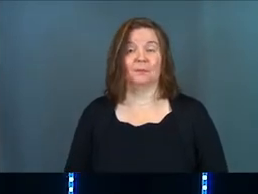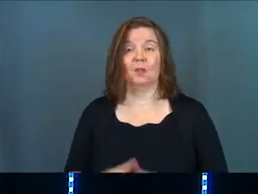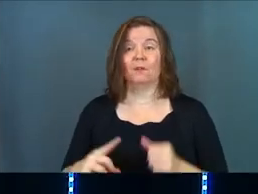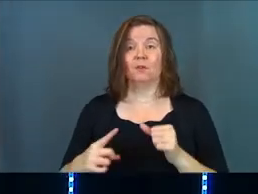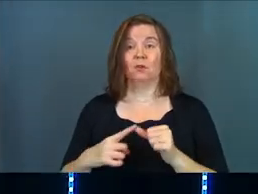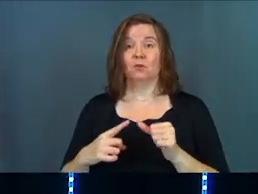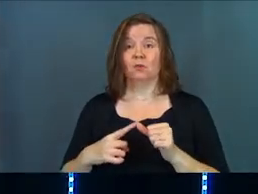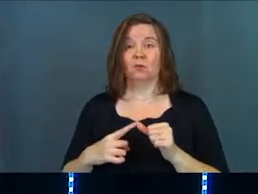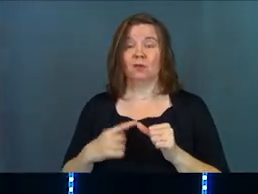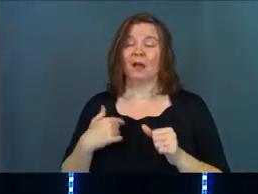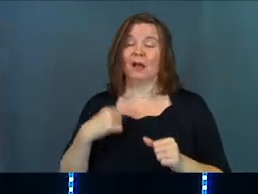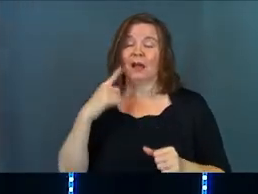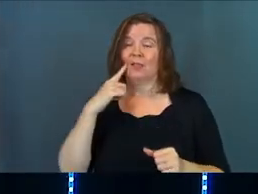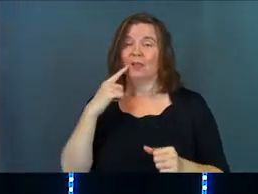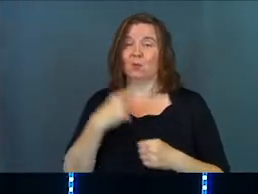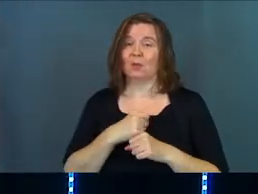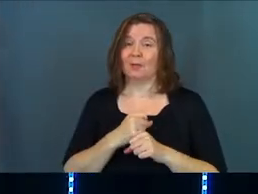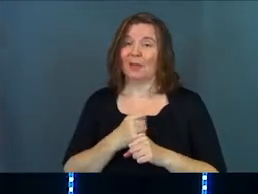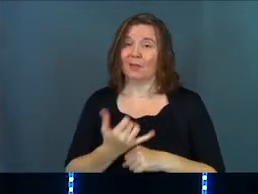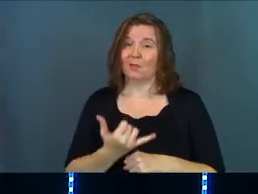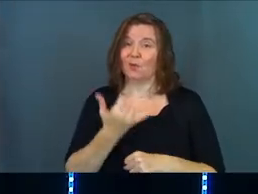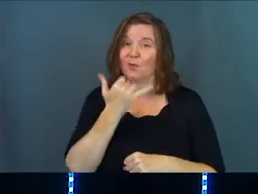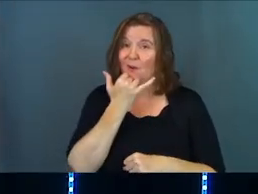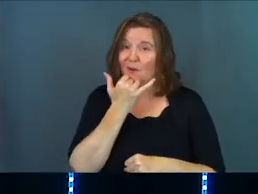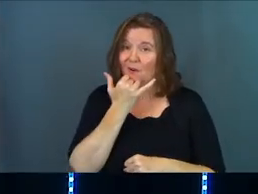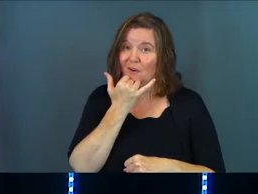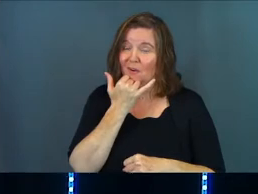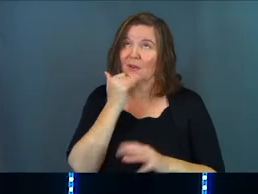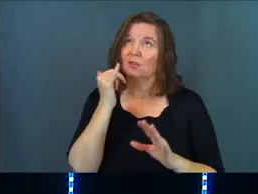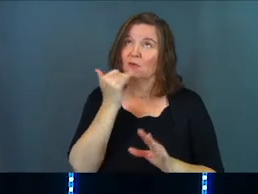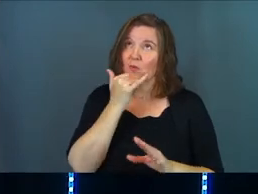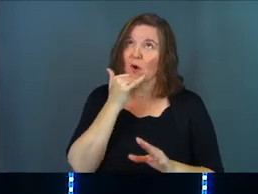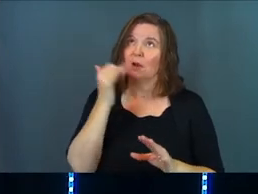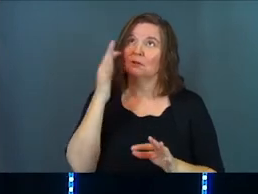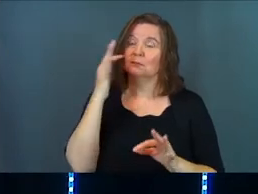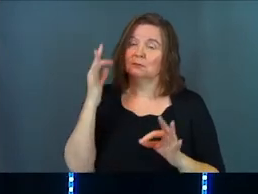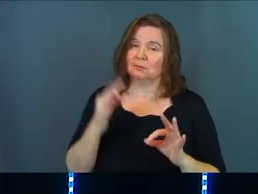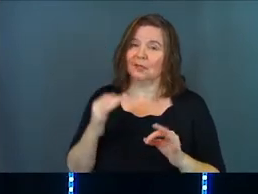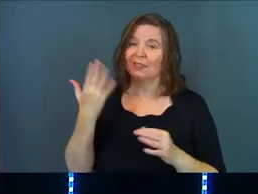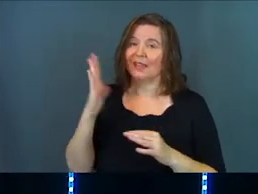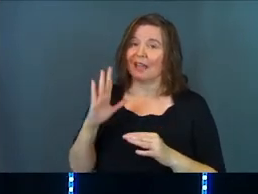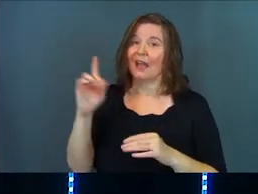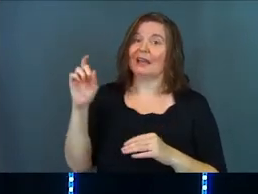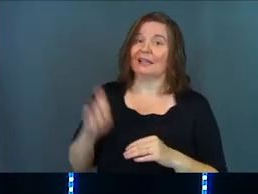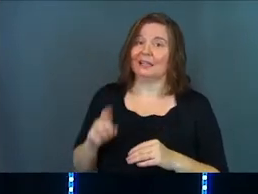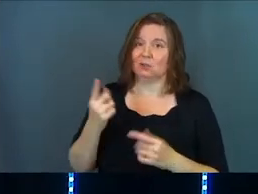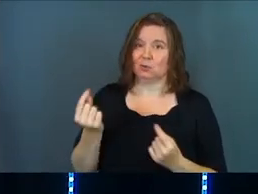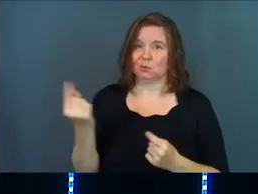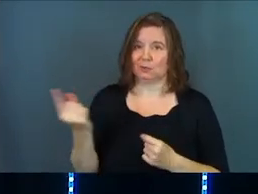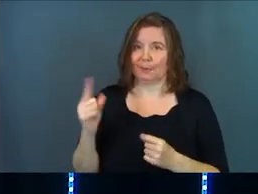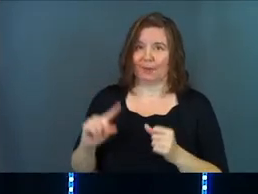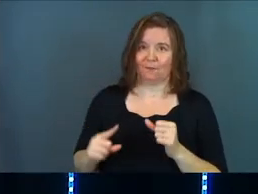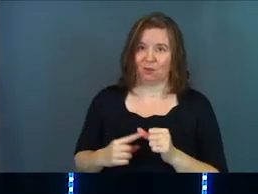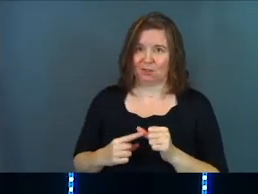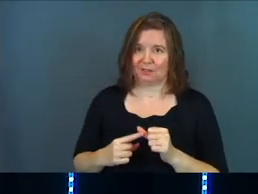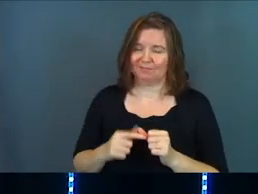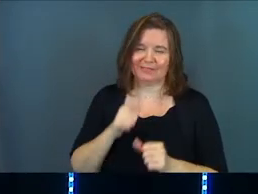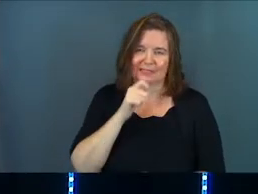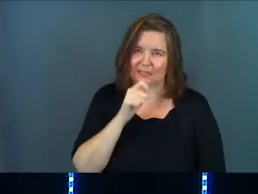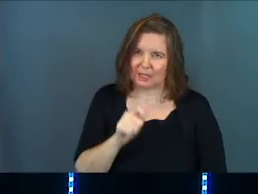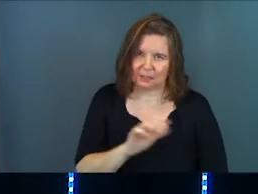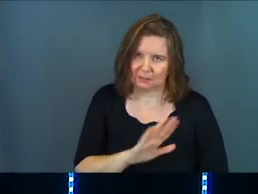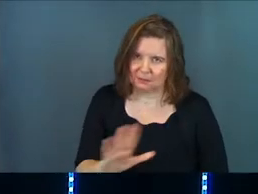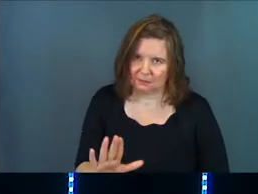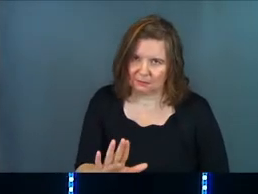First off, I think we can make the wrong, draw the wrong conclusion that God needs you to do something first. He